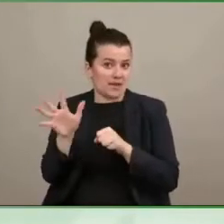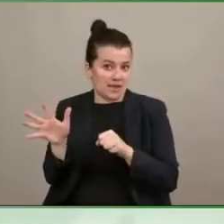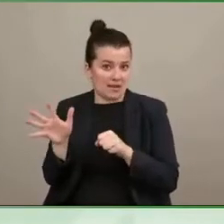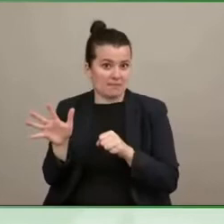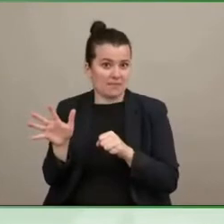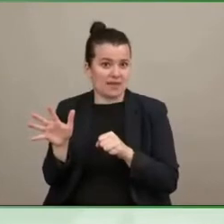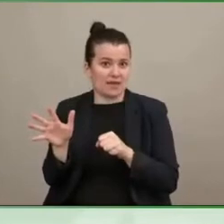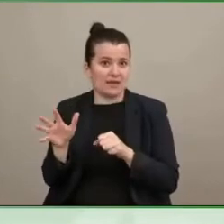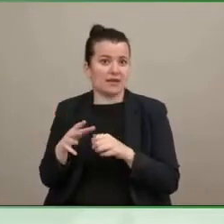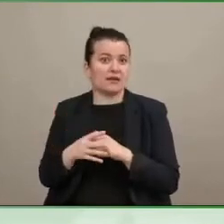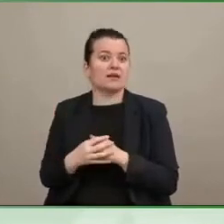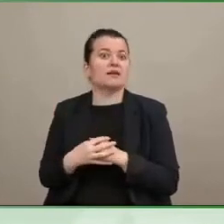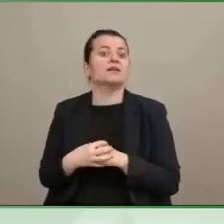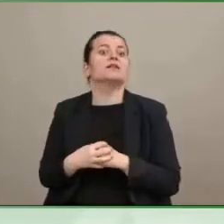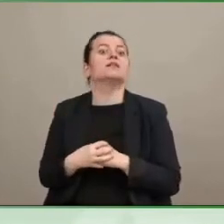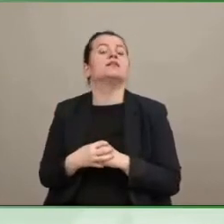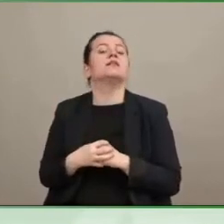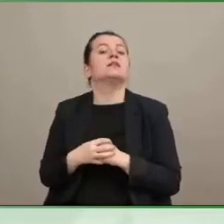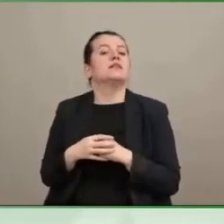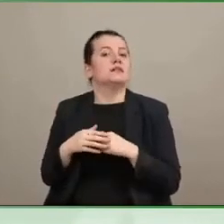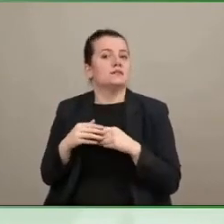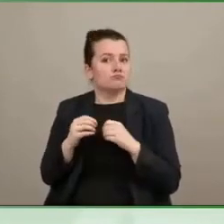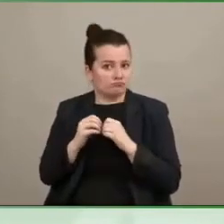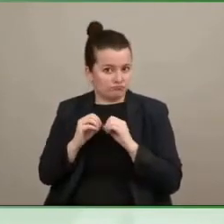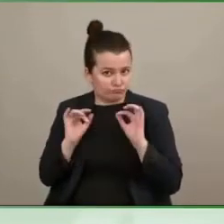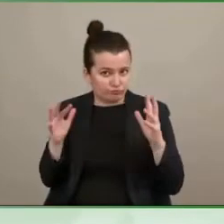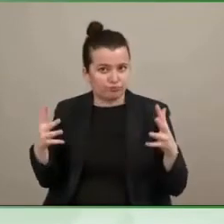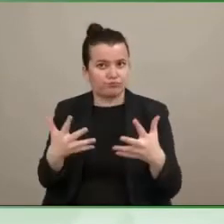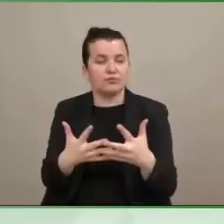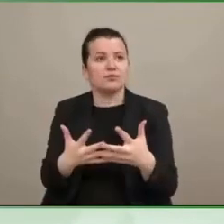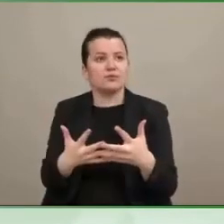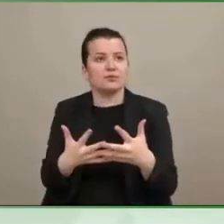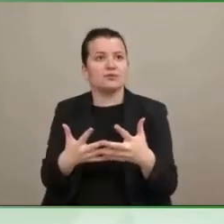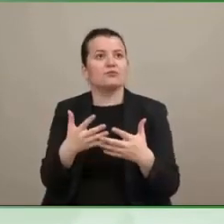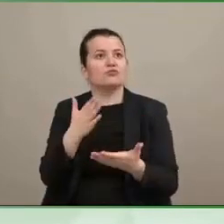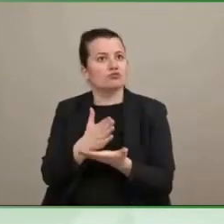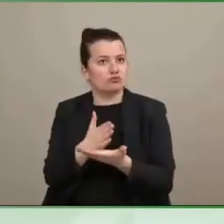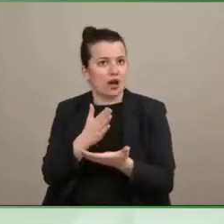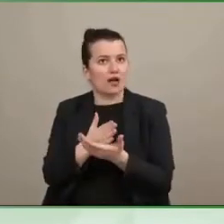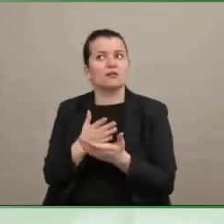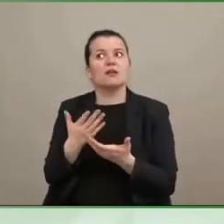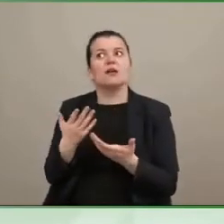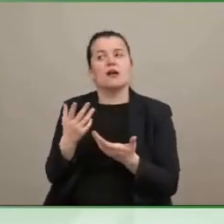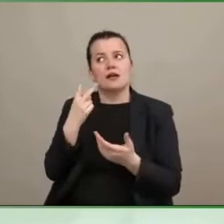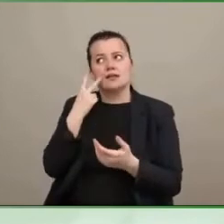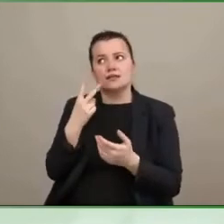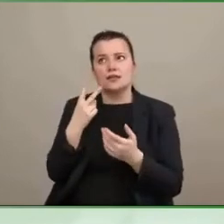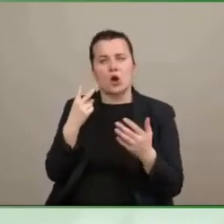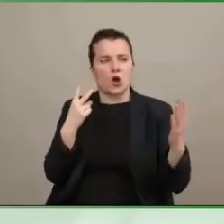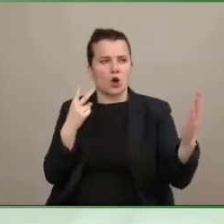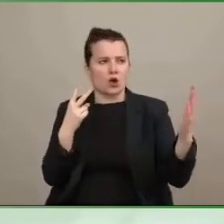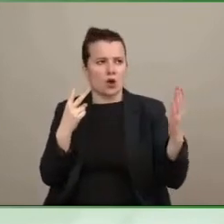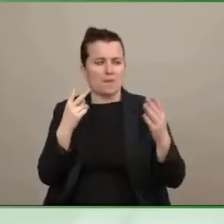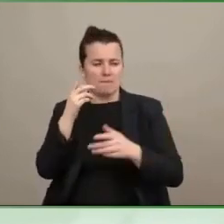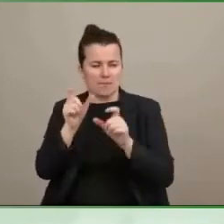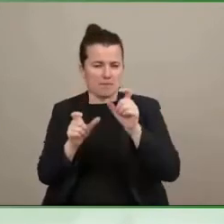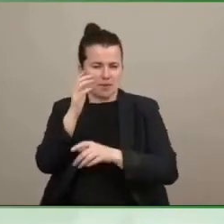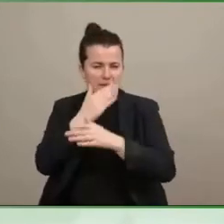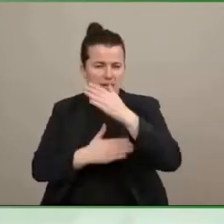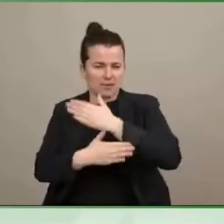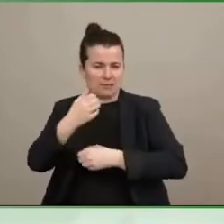we have seen an increase in the number of persons with disabilities employed,